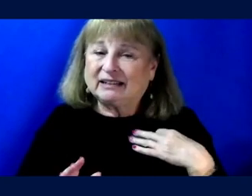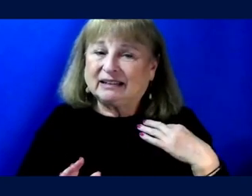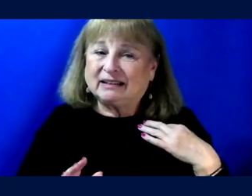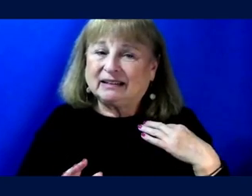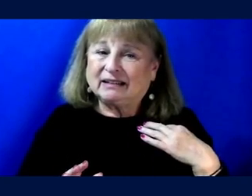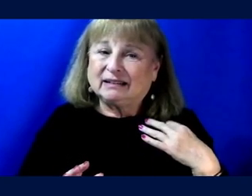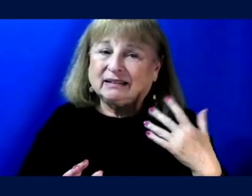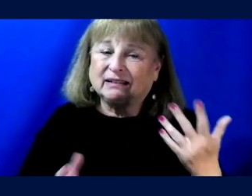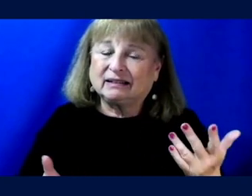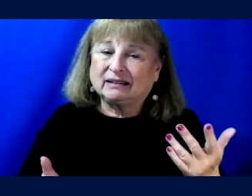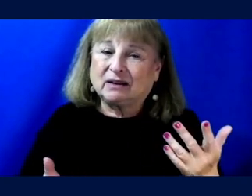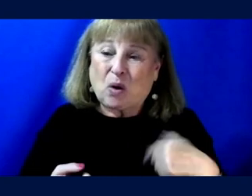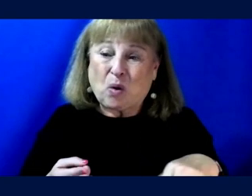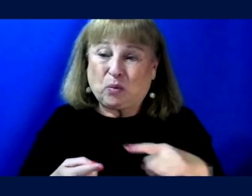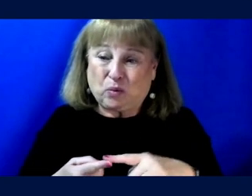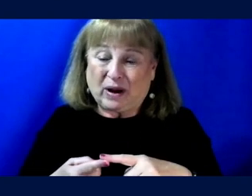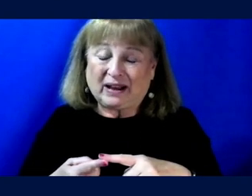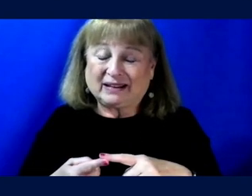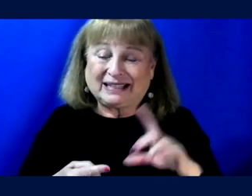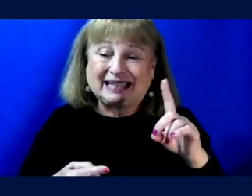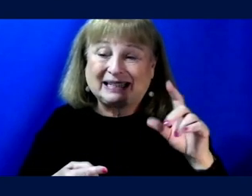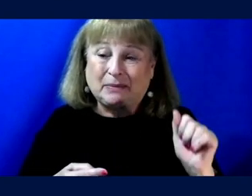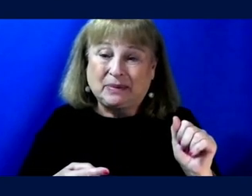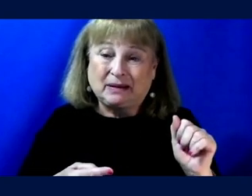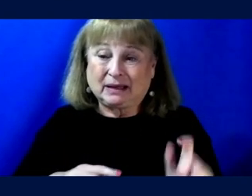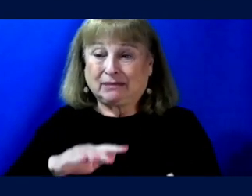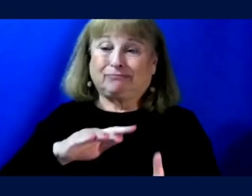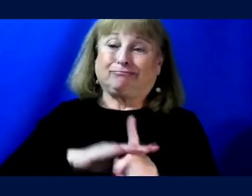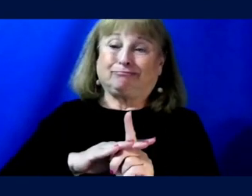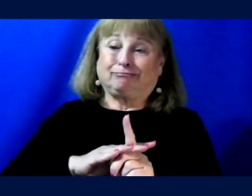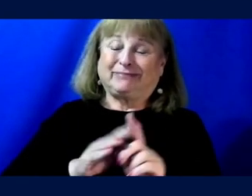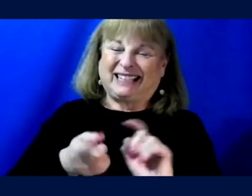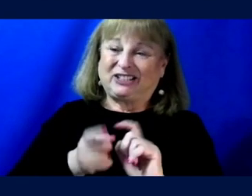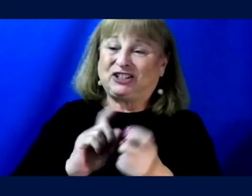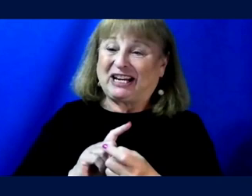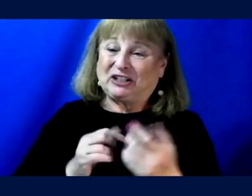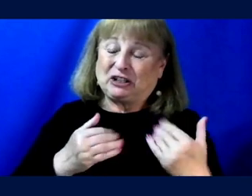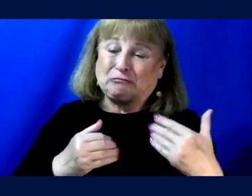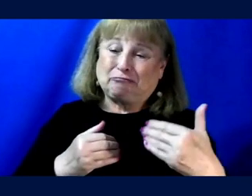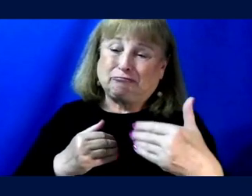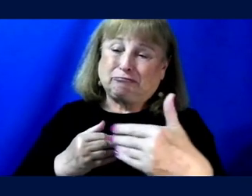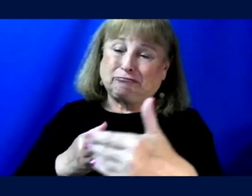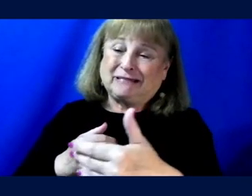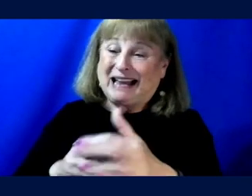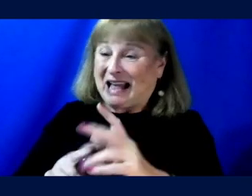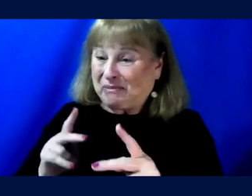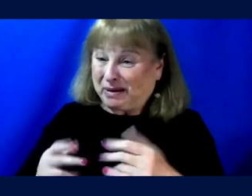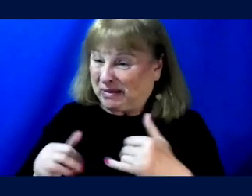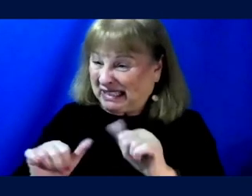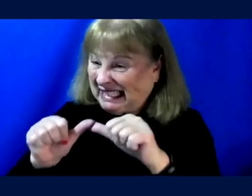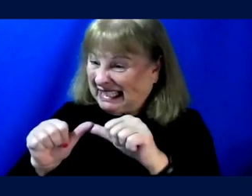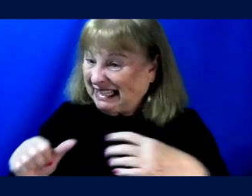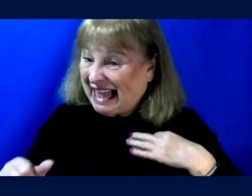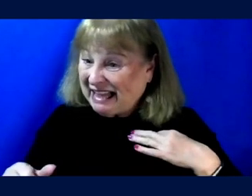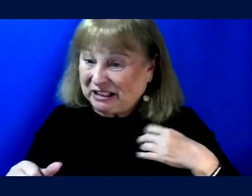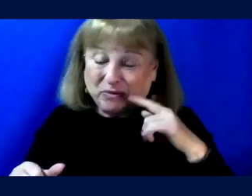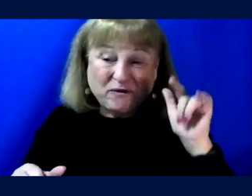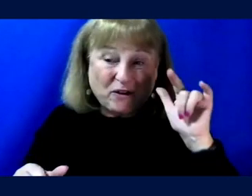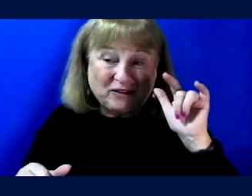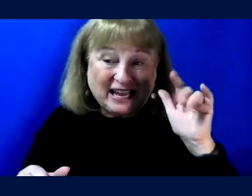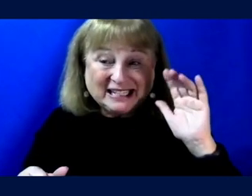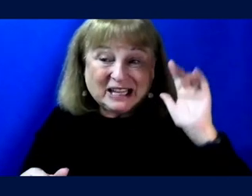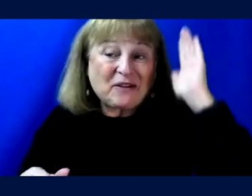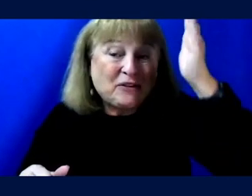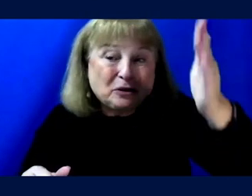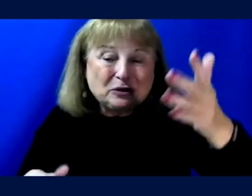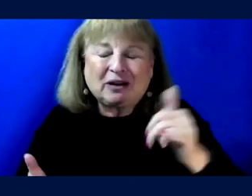foreign or when inherently disability develops and changes during space flight, are people eligible, uh, for flights in the future? So that's a